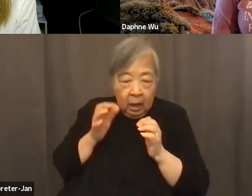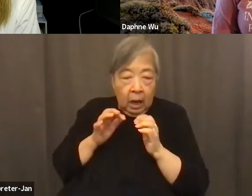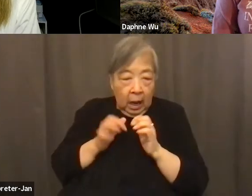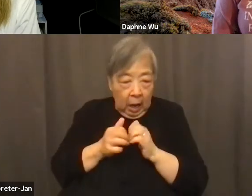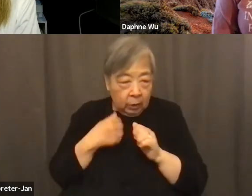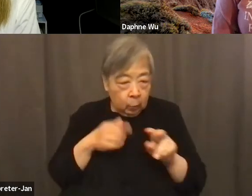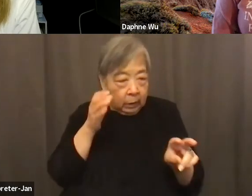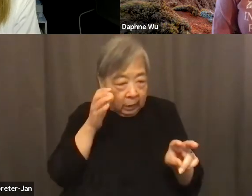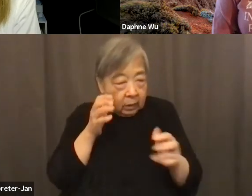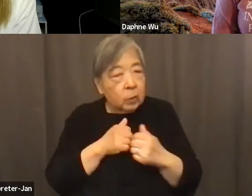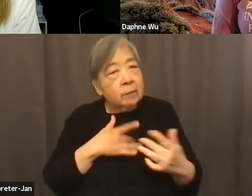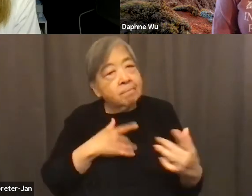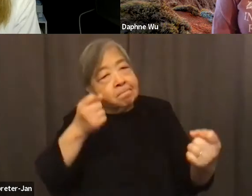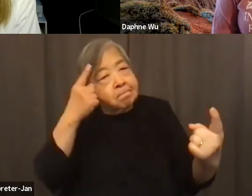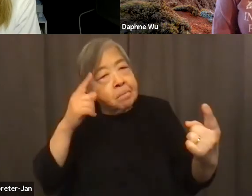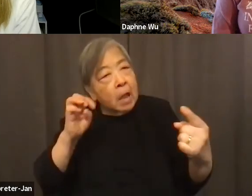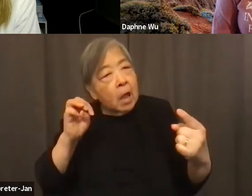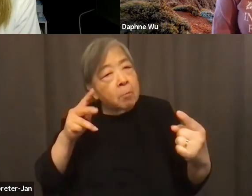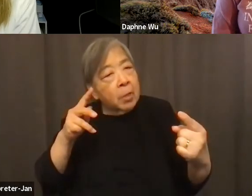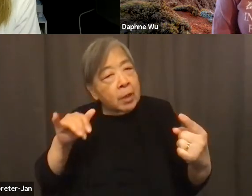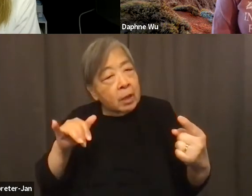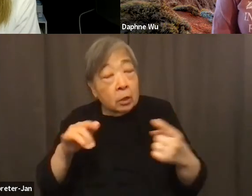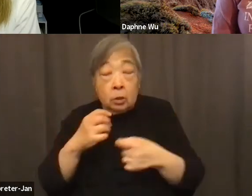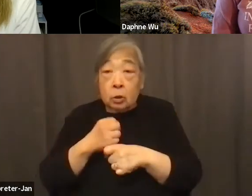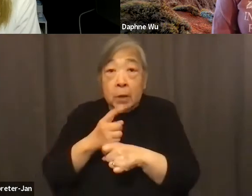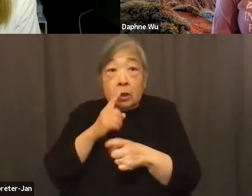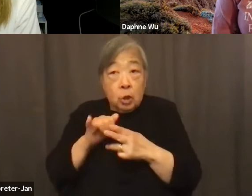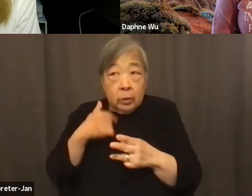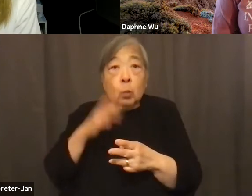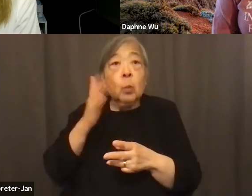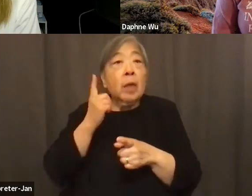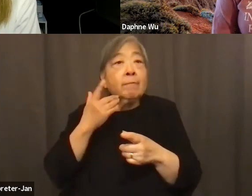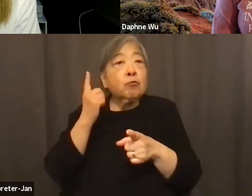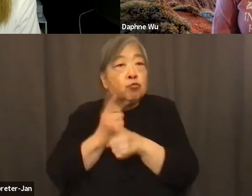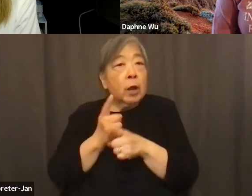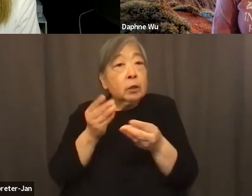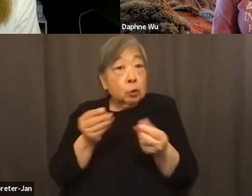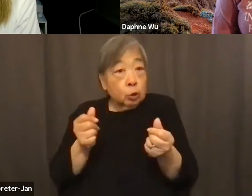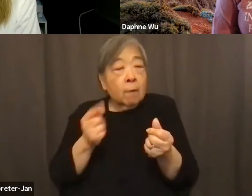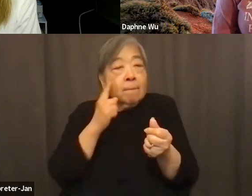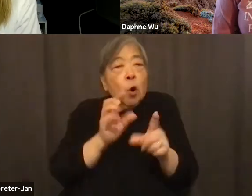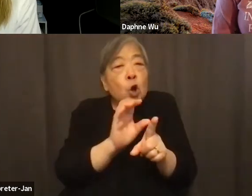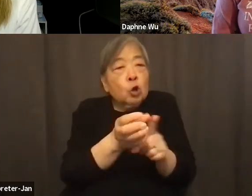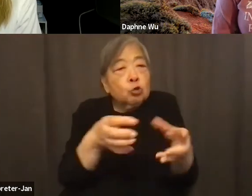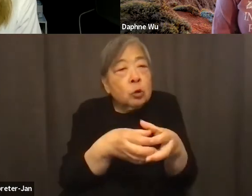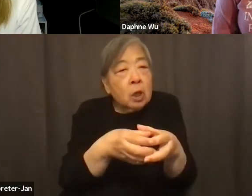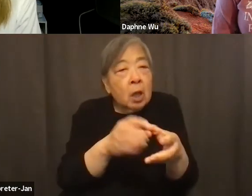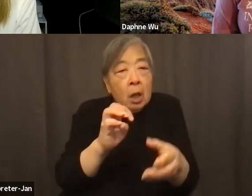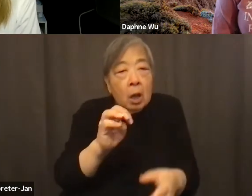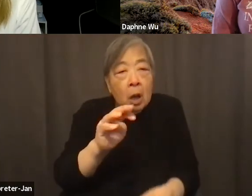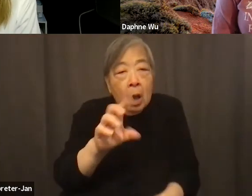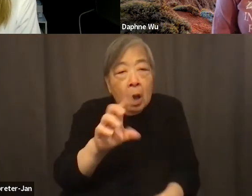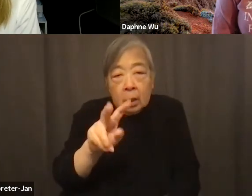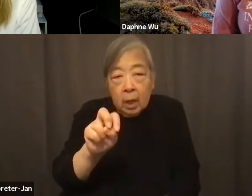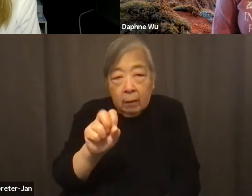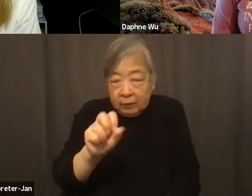really key for ensuring that we're going to have the right solutions for cultural enclaves like Chinatown. So, yeah,